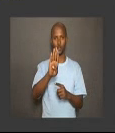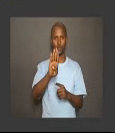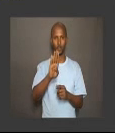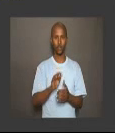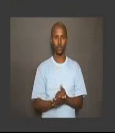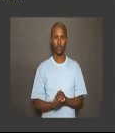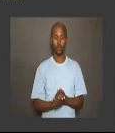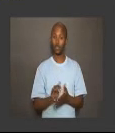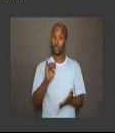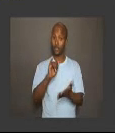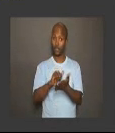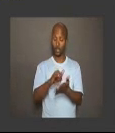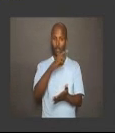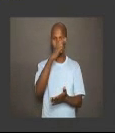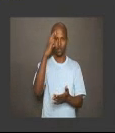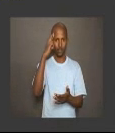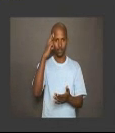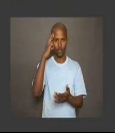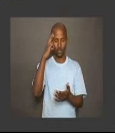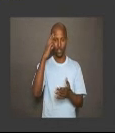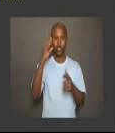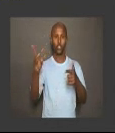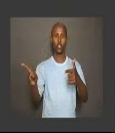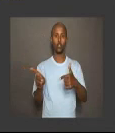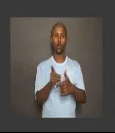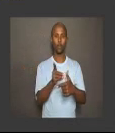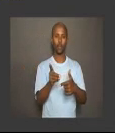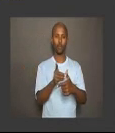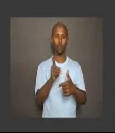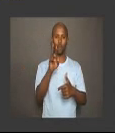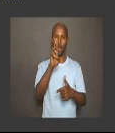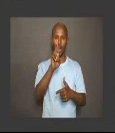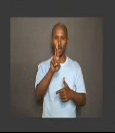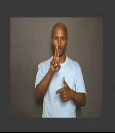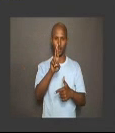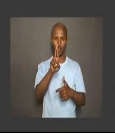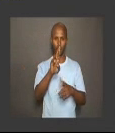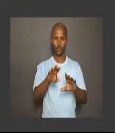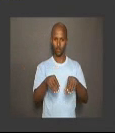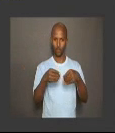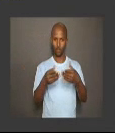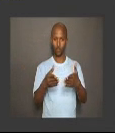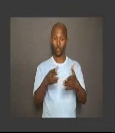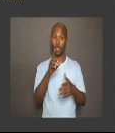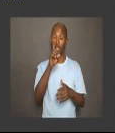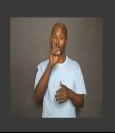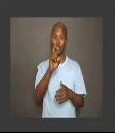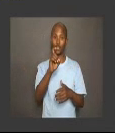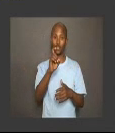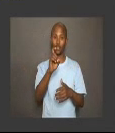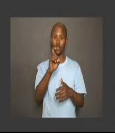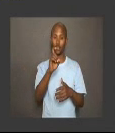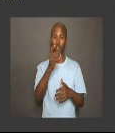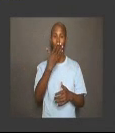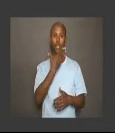In that case, the domain of R is X is